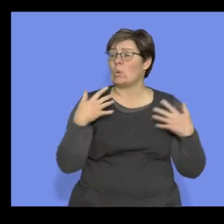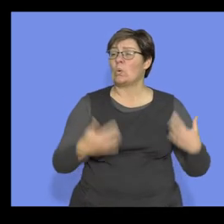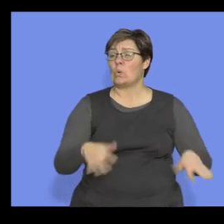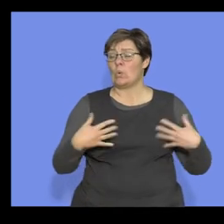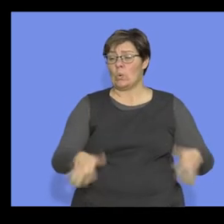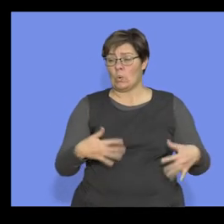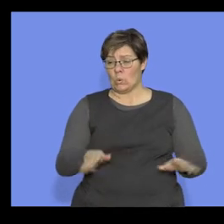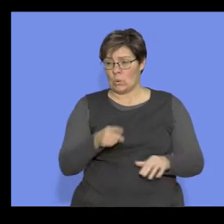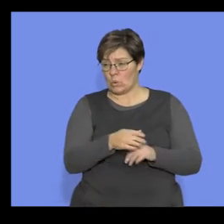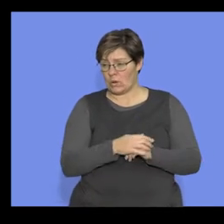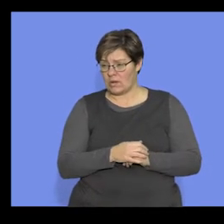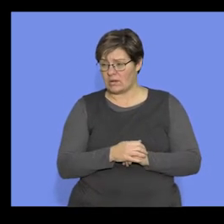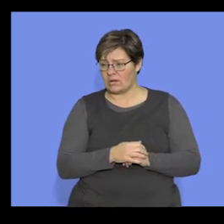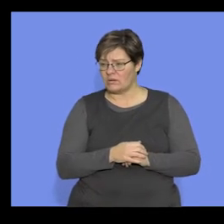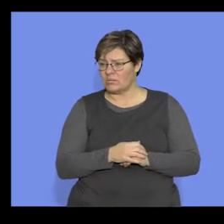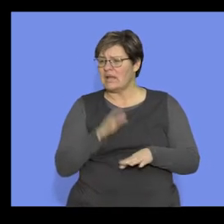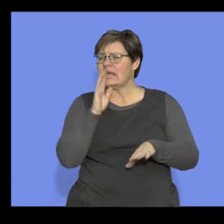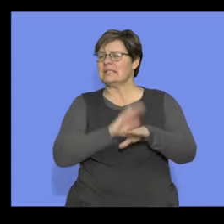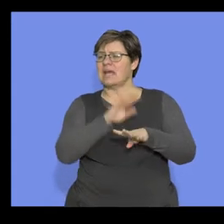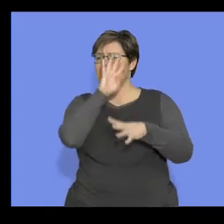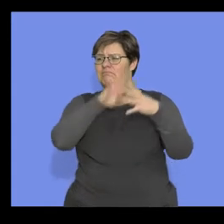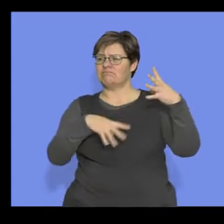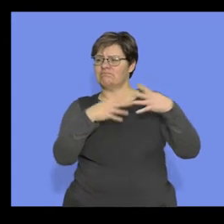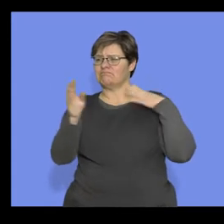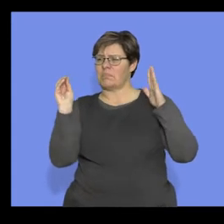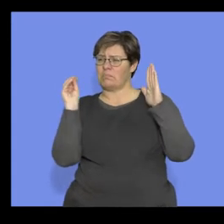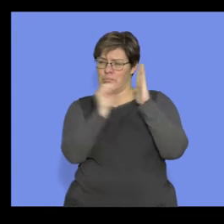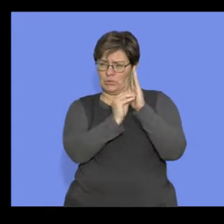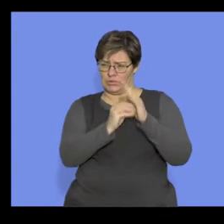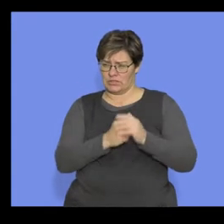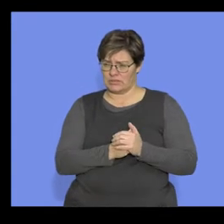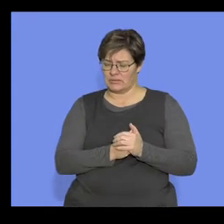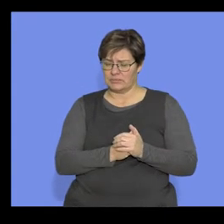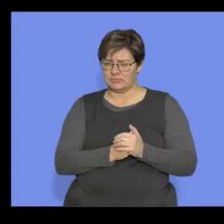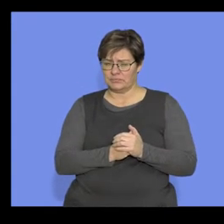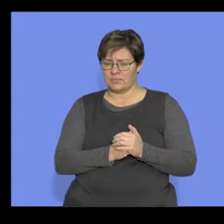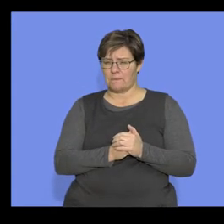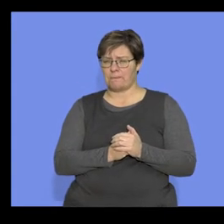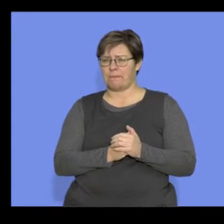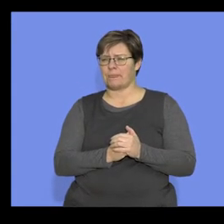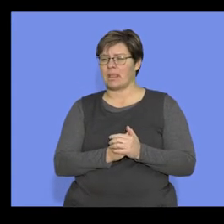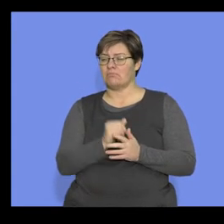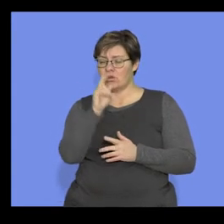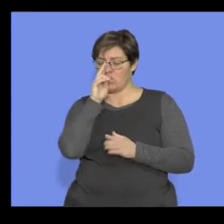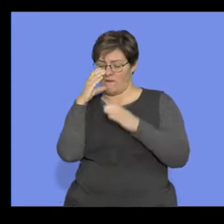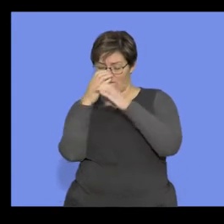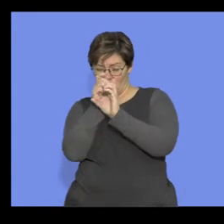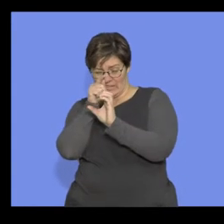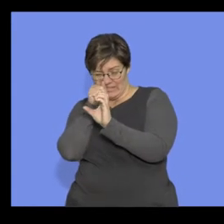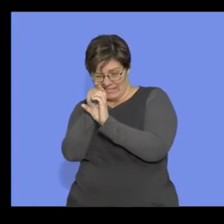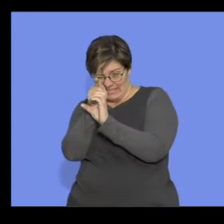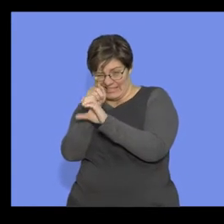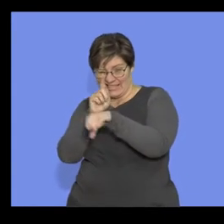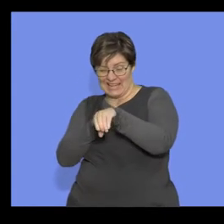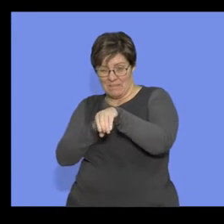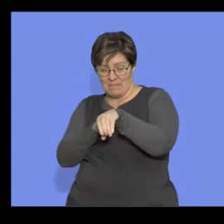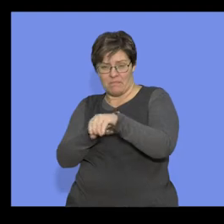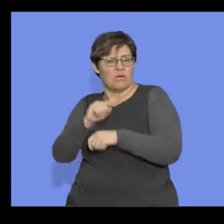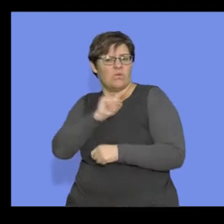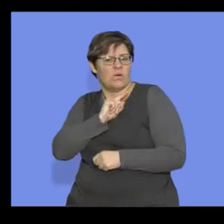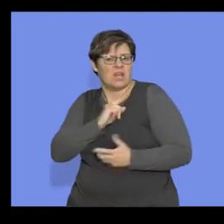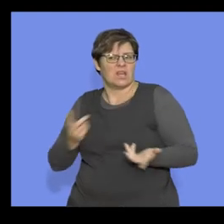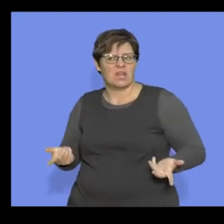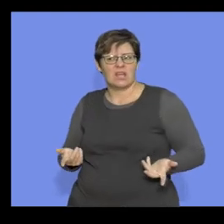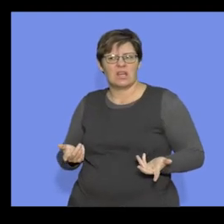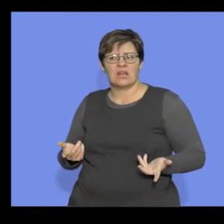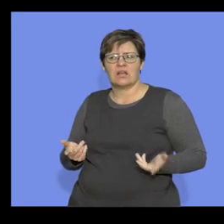So let's put a little bit of a time frame on it. And I'm going to concentrate on this time frame. Why? right,